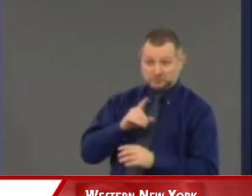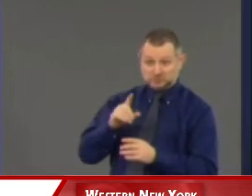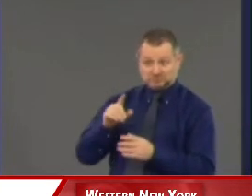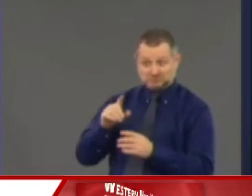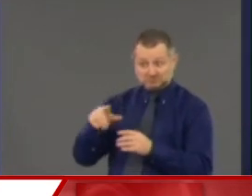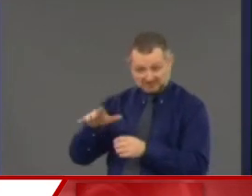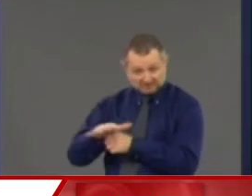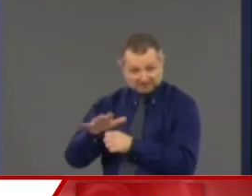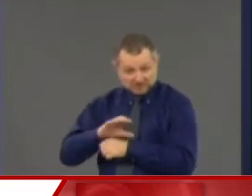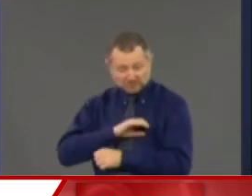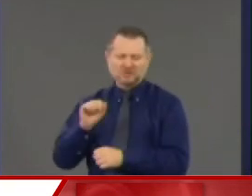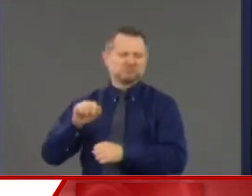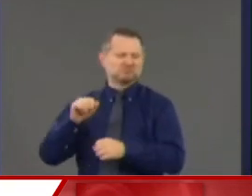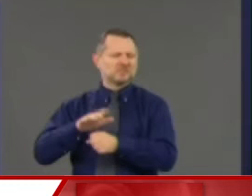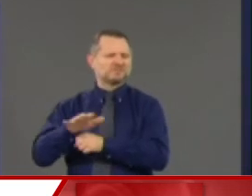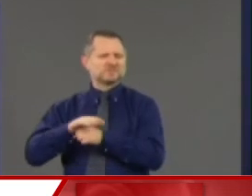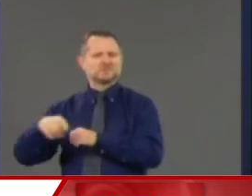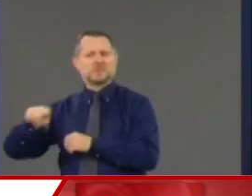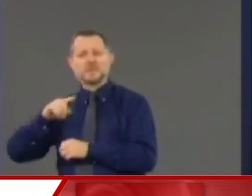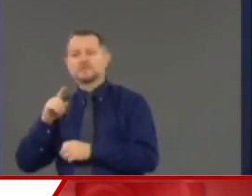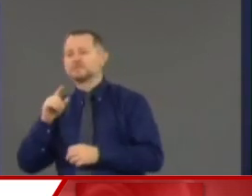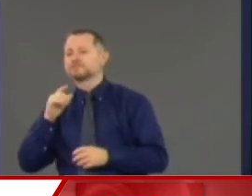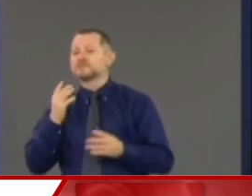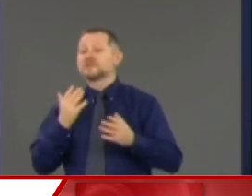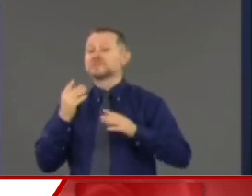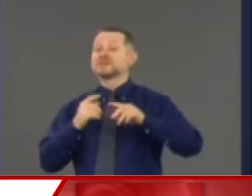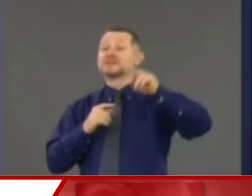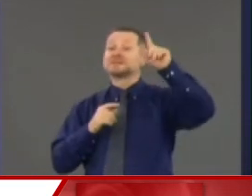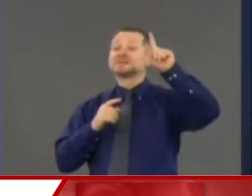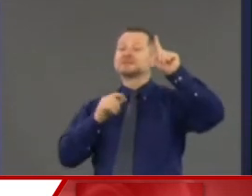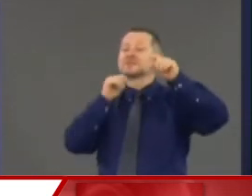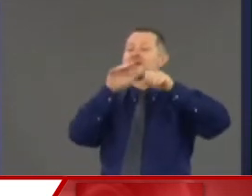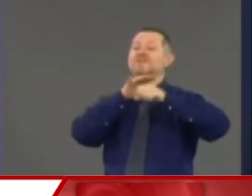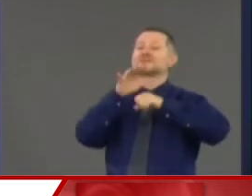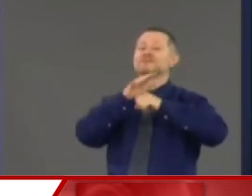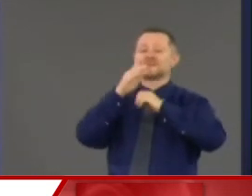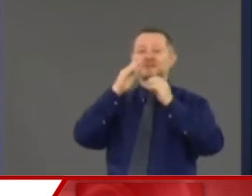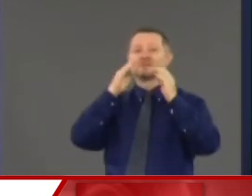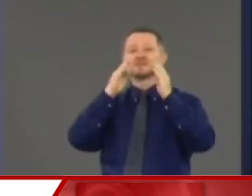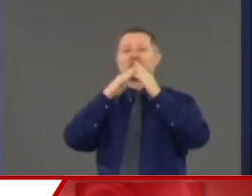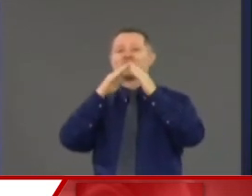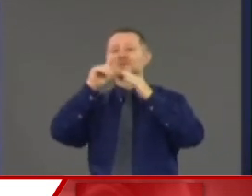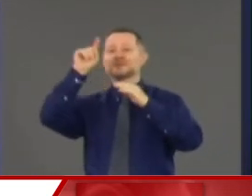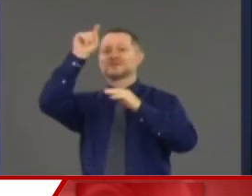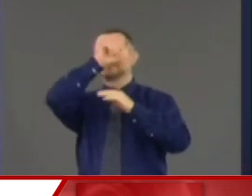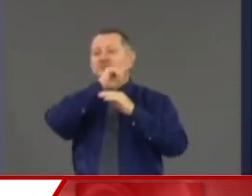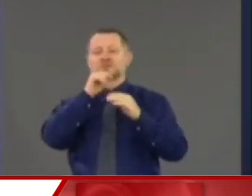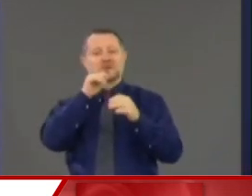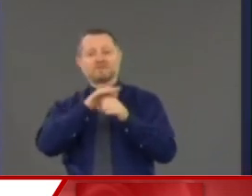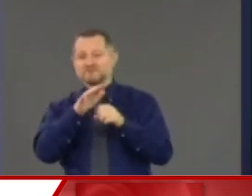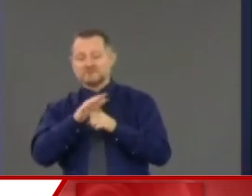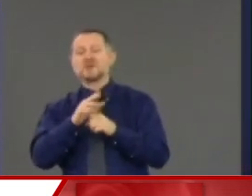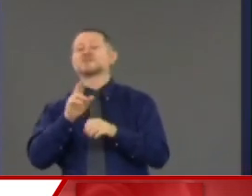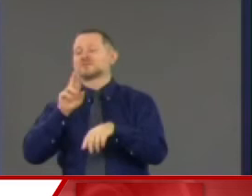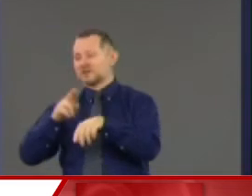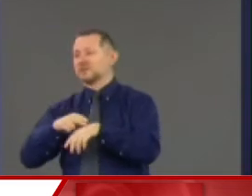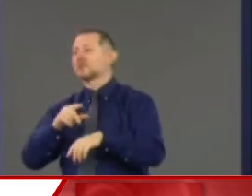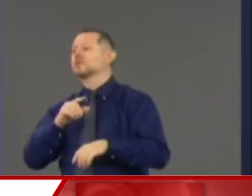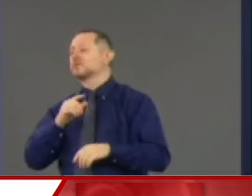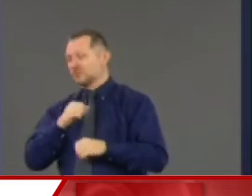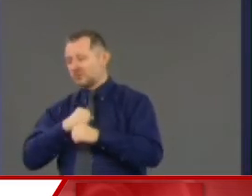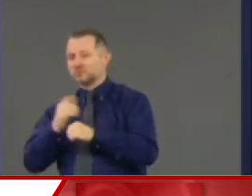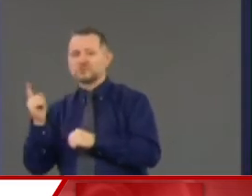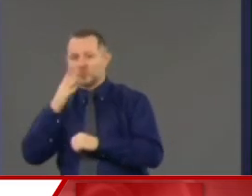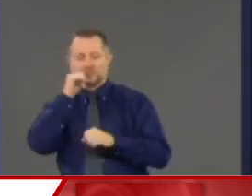In Minneapolis, it was a person power. They just don't have a police force large enough to handle it. I